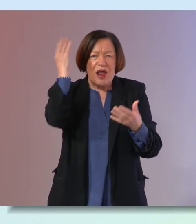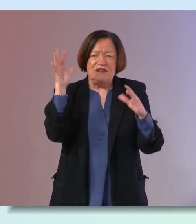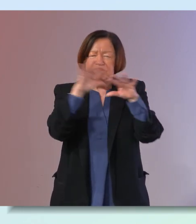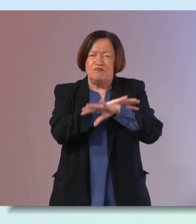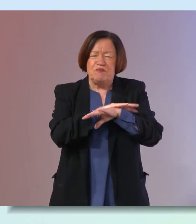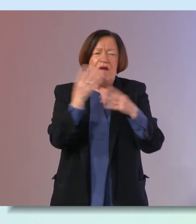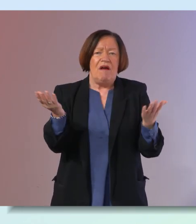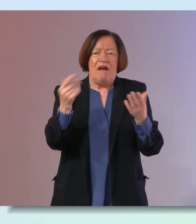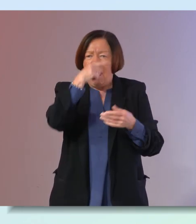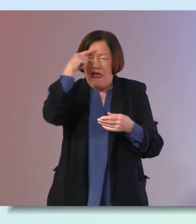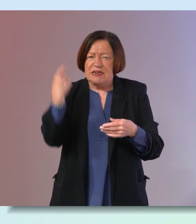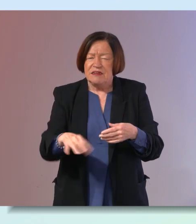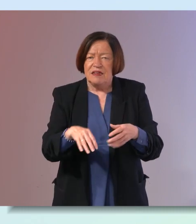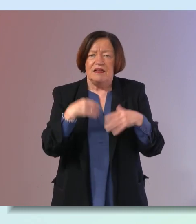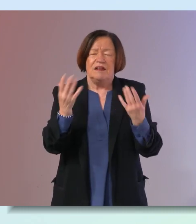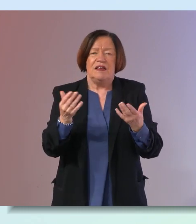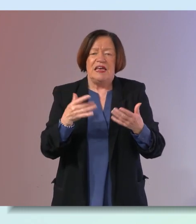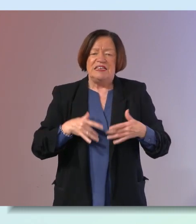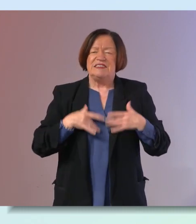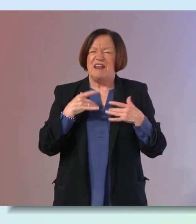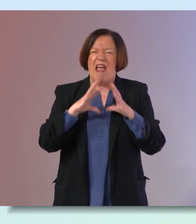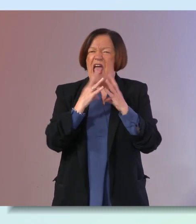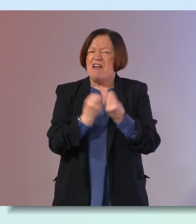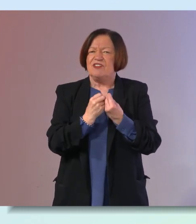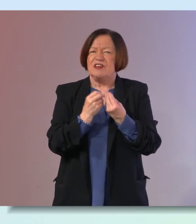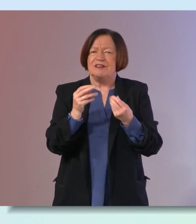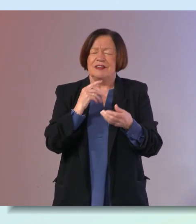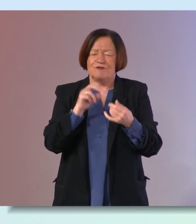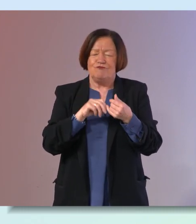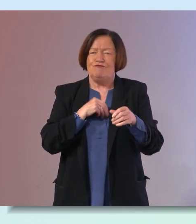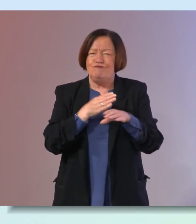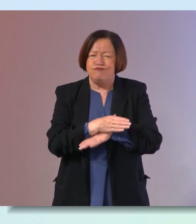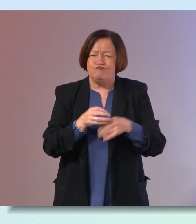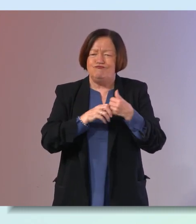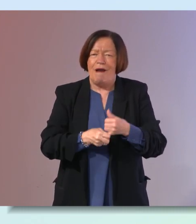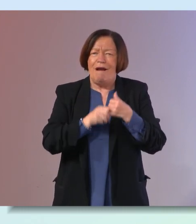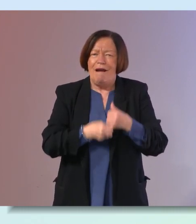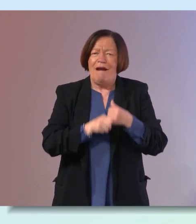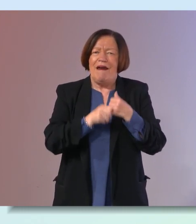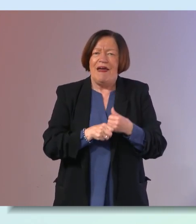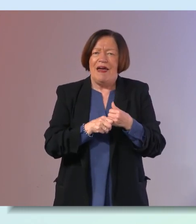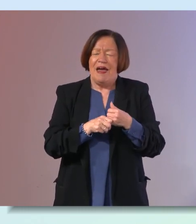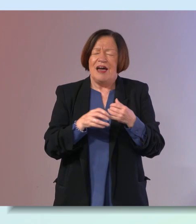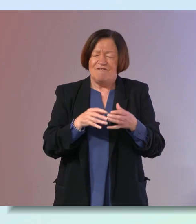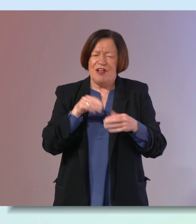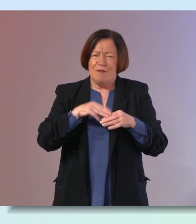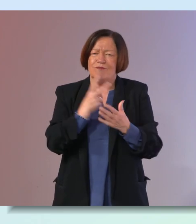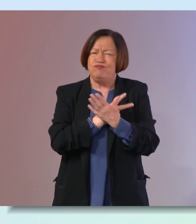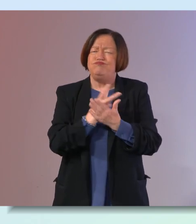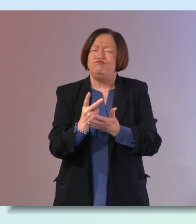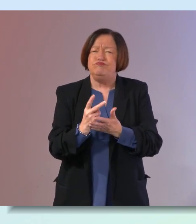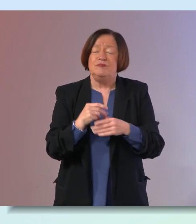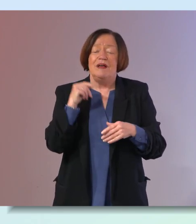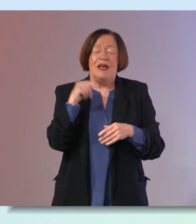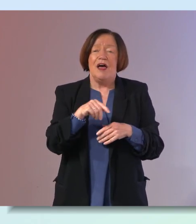headaches you know a sense of just everything being more of an effort and taking a toll on them but they're